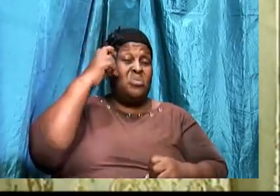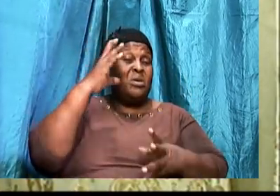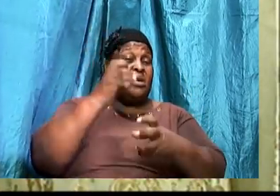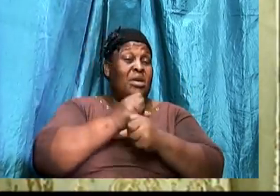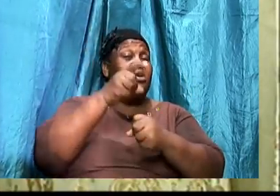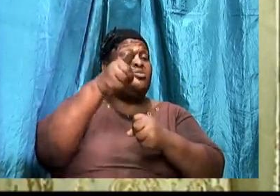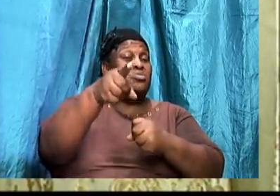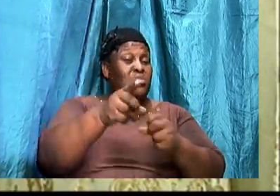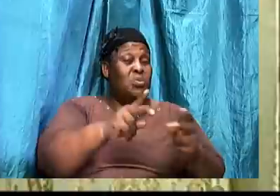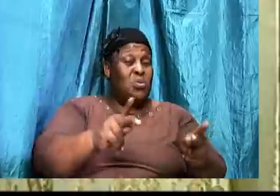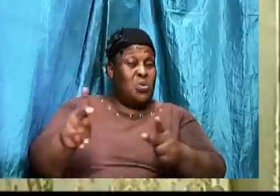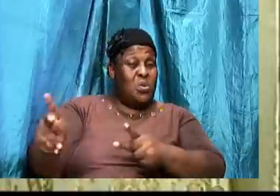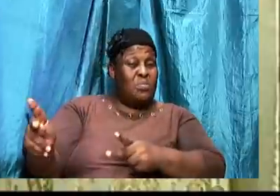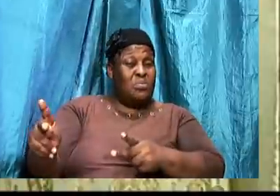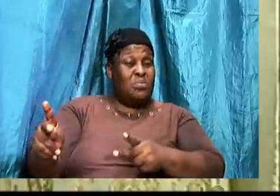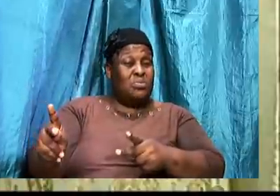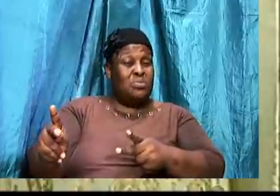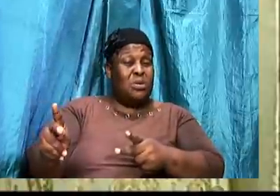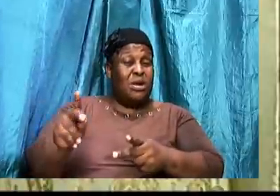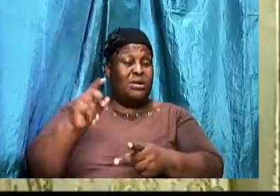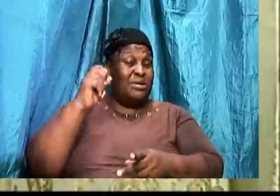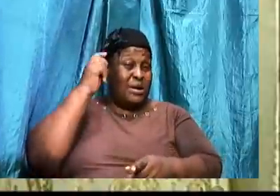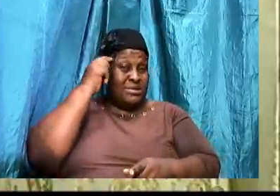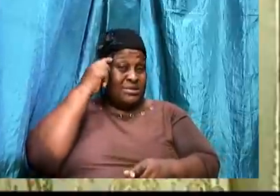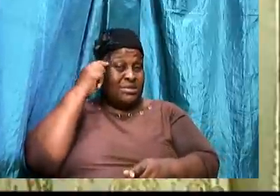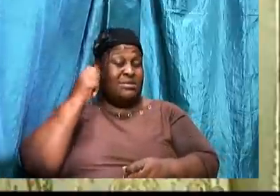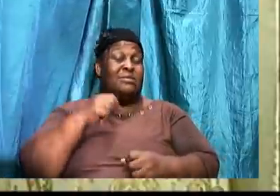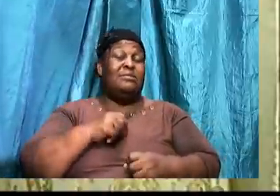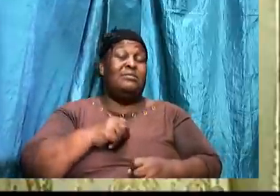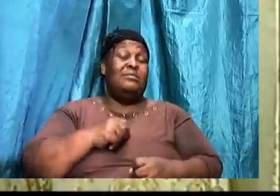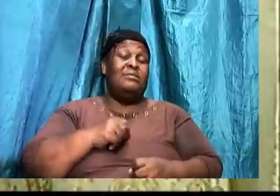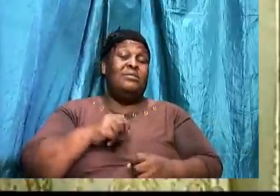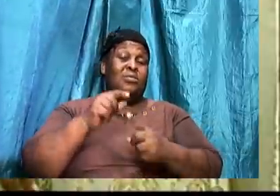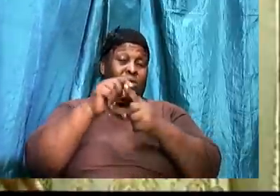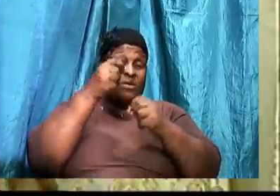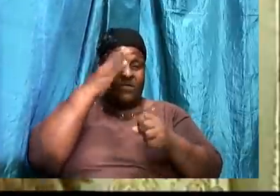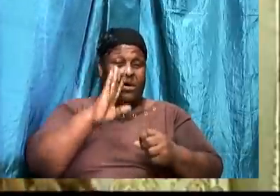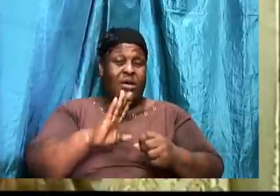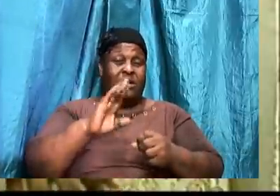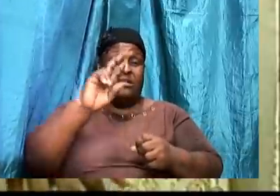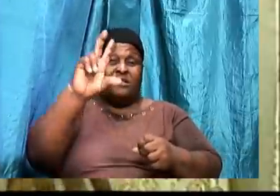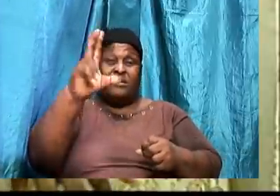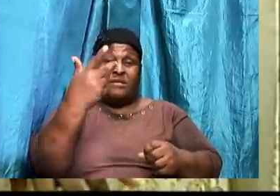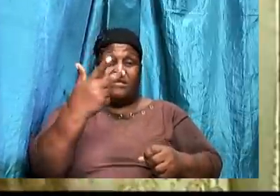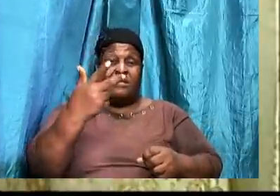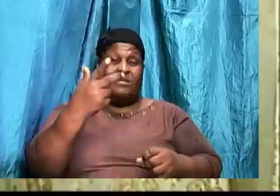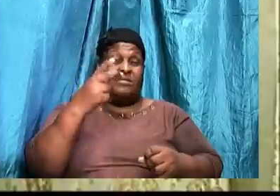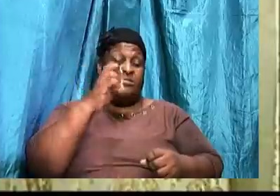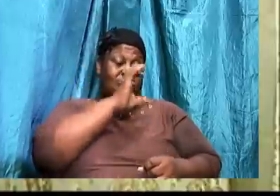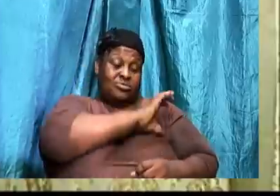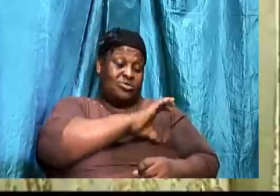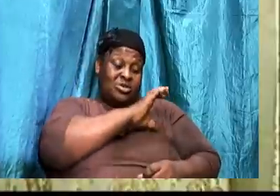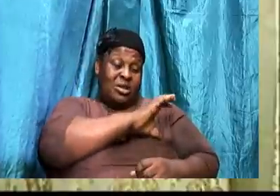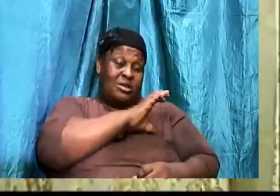you to put your own spin on it. And the third thing we are saying here is that he will challenge your identity.